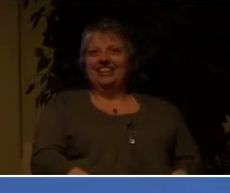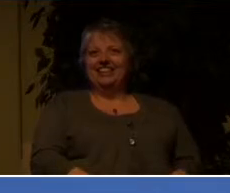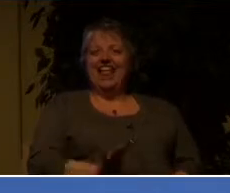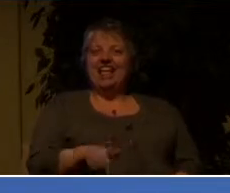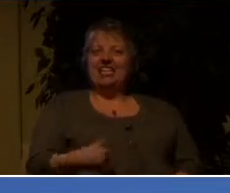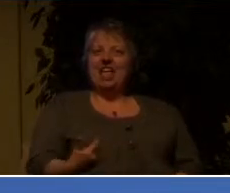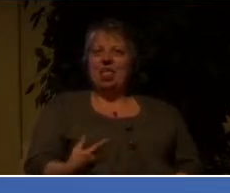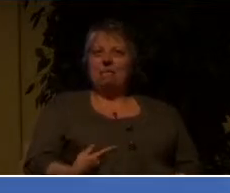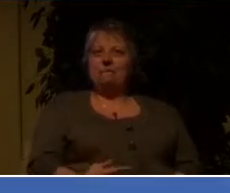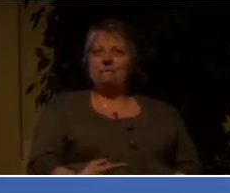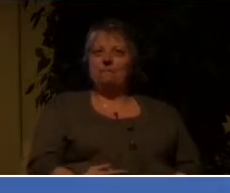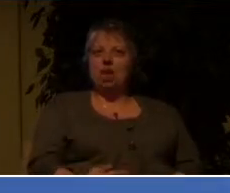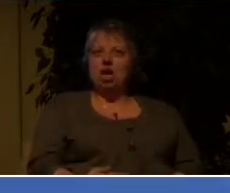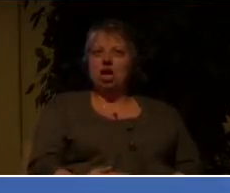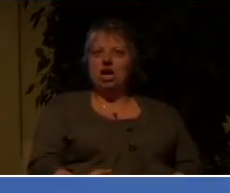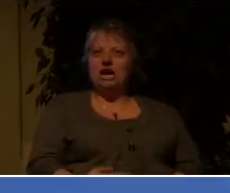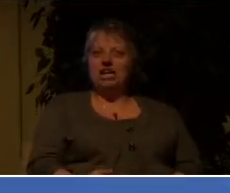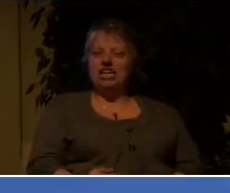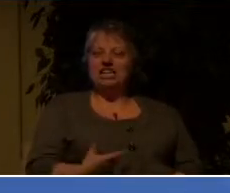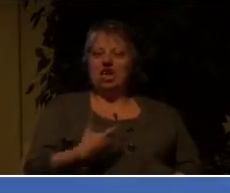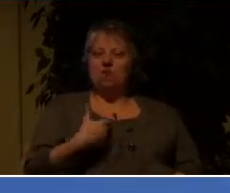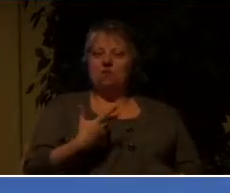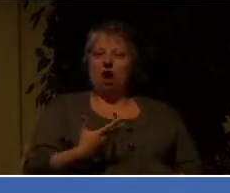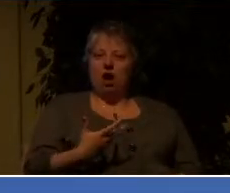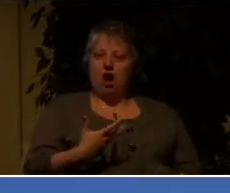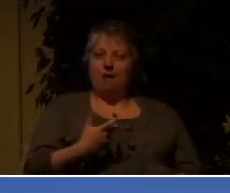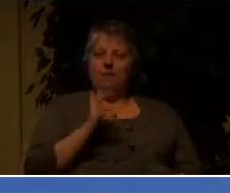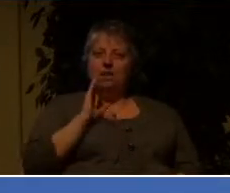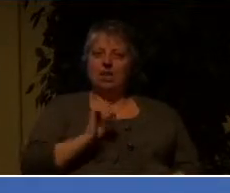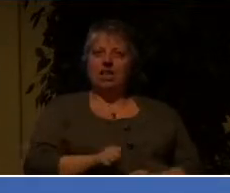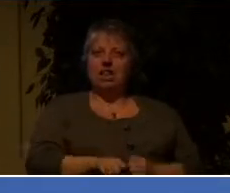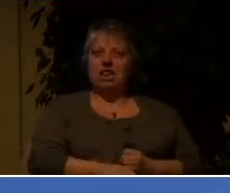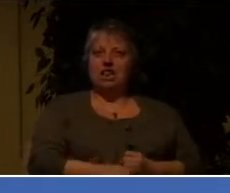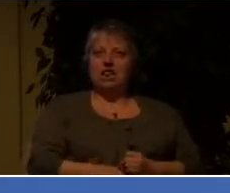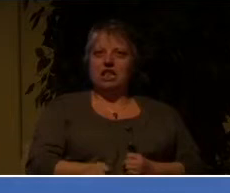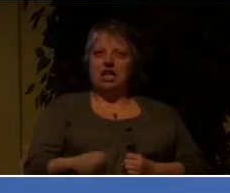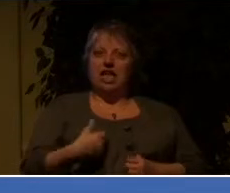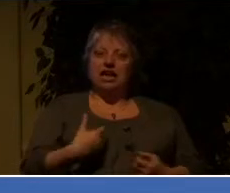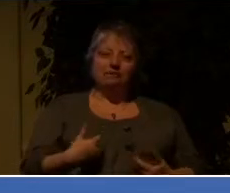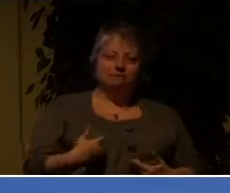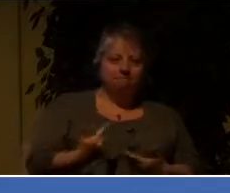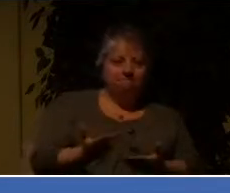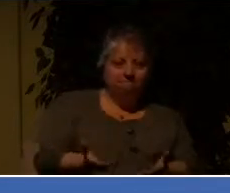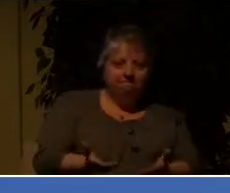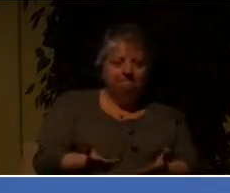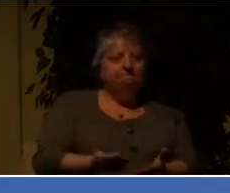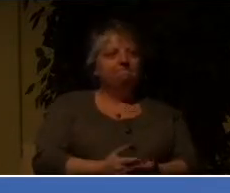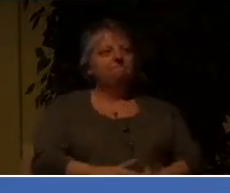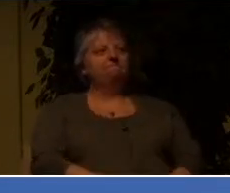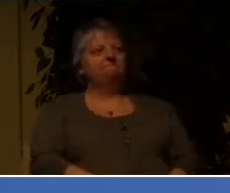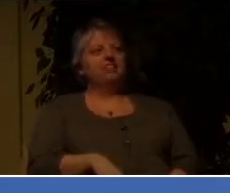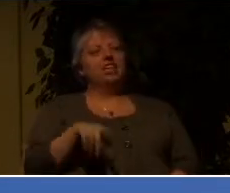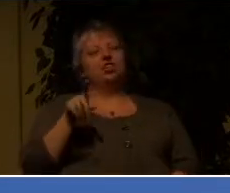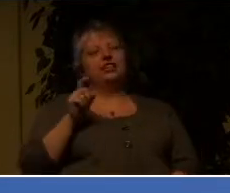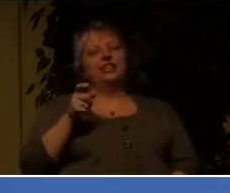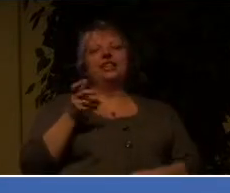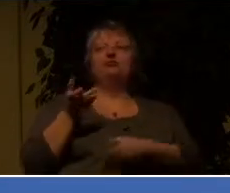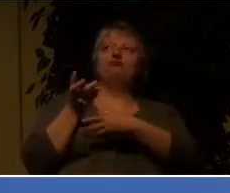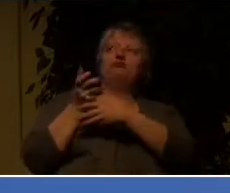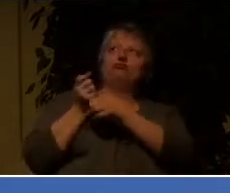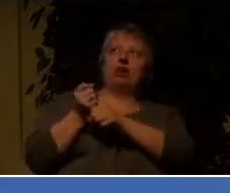another point that I had wanted to make was going to take me too long to cover, but I'll lay it before you. We need to trust God's agenda